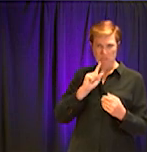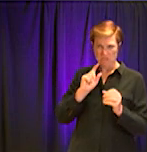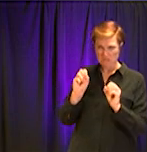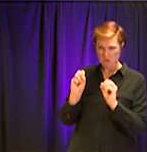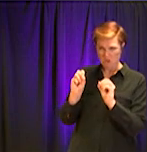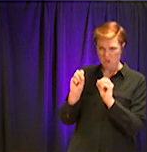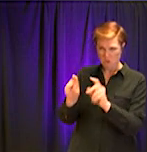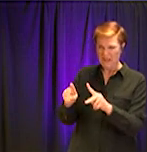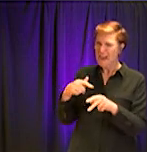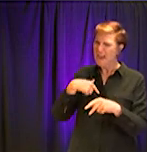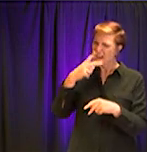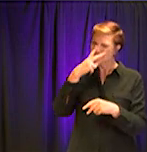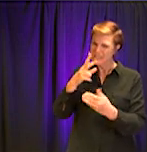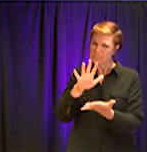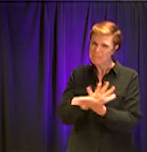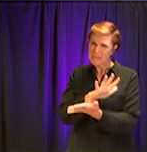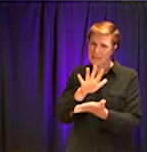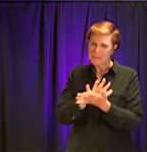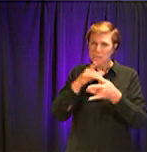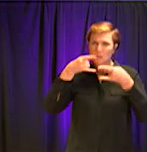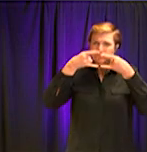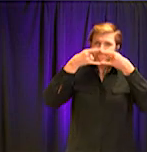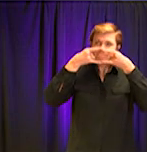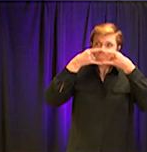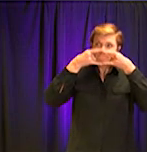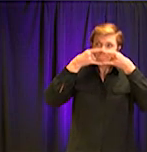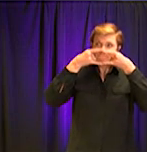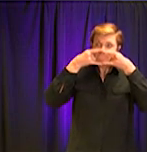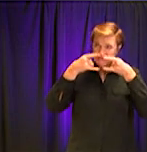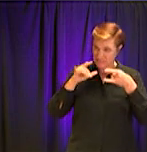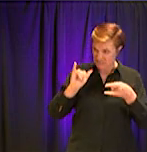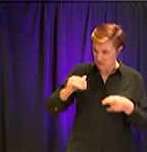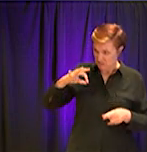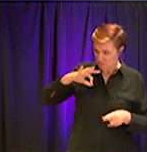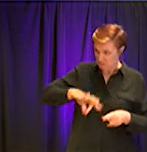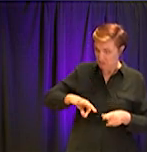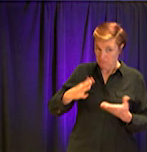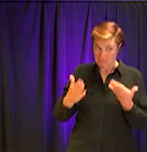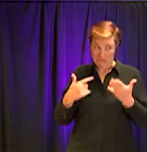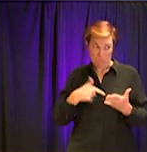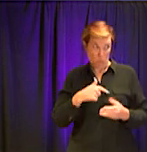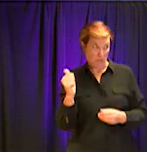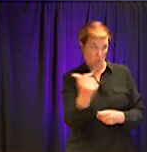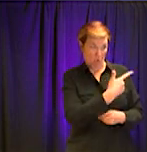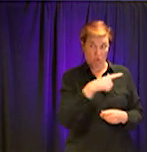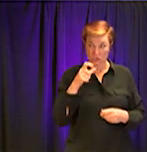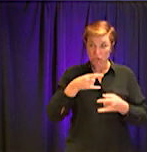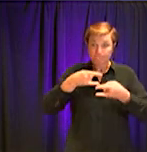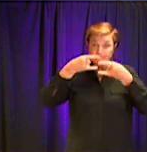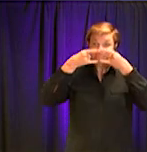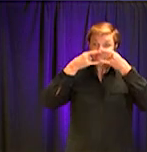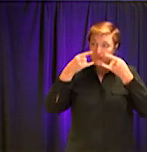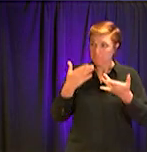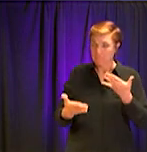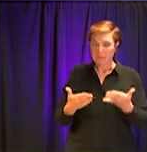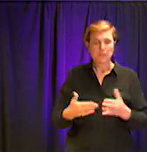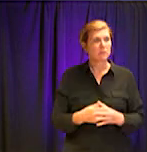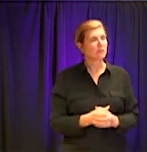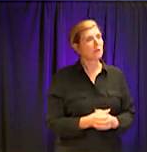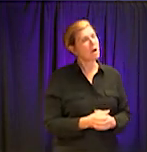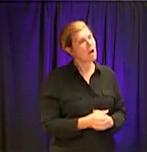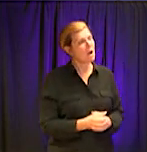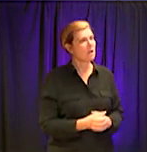simple masks. Are they helpful? Should we all be wearing those? A simple face mask or a surgical mask?